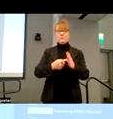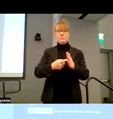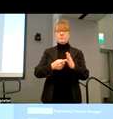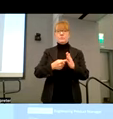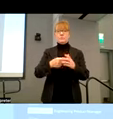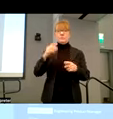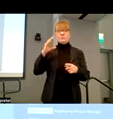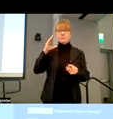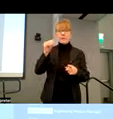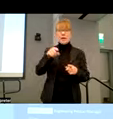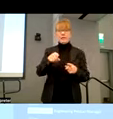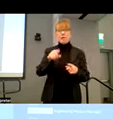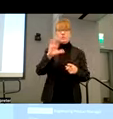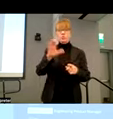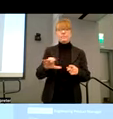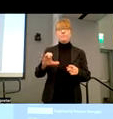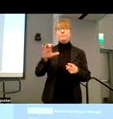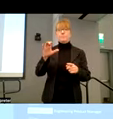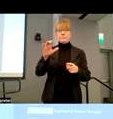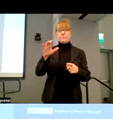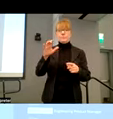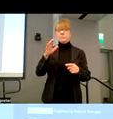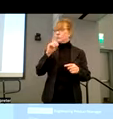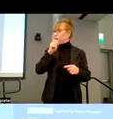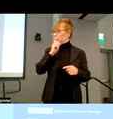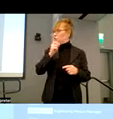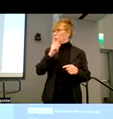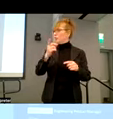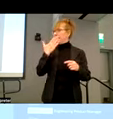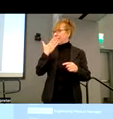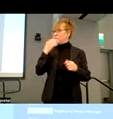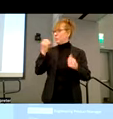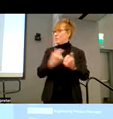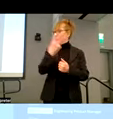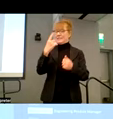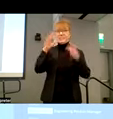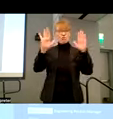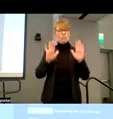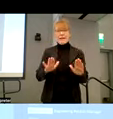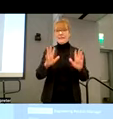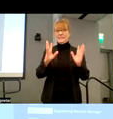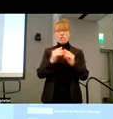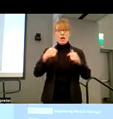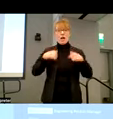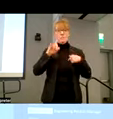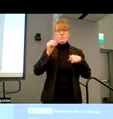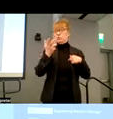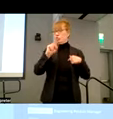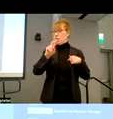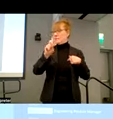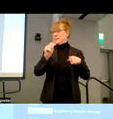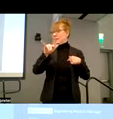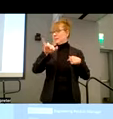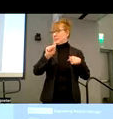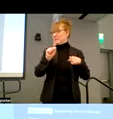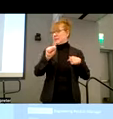Hi, Rob. Um, what a, what a great session this has been. Um, uh, yeah, I'm John Davies and I'm based here in, uh,